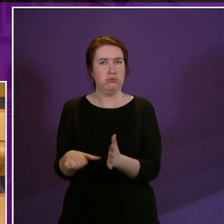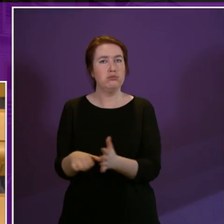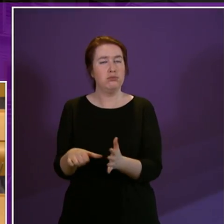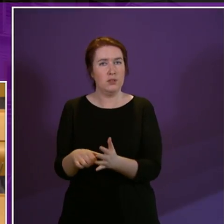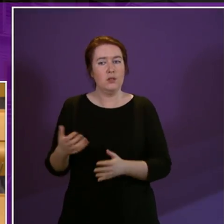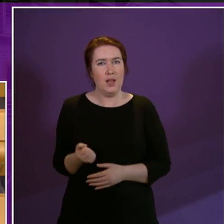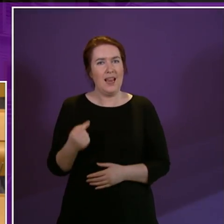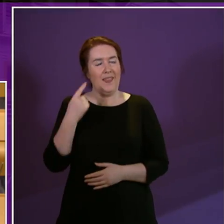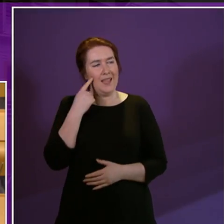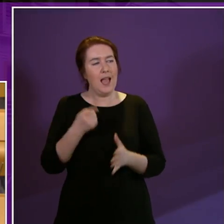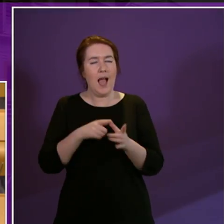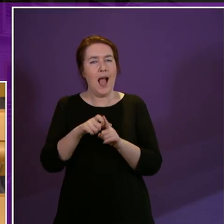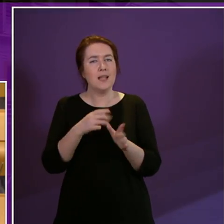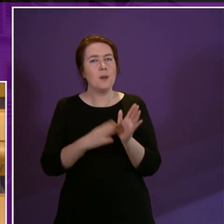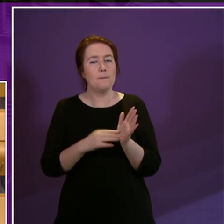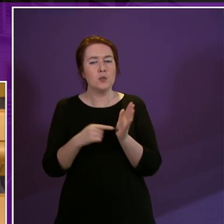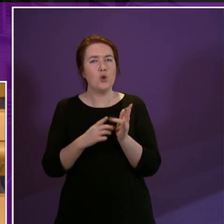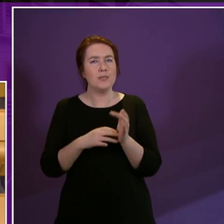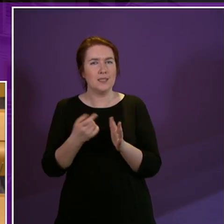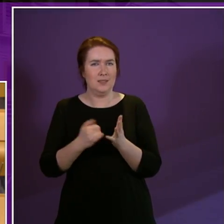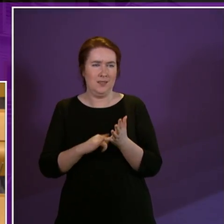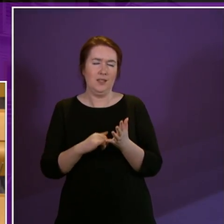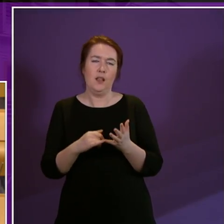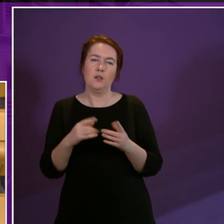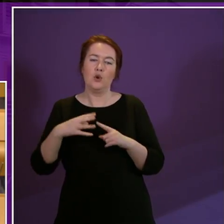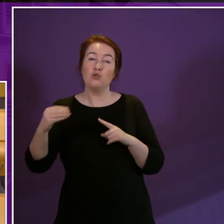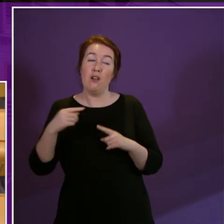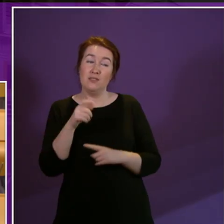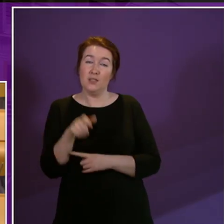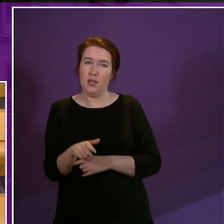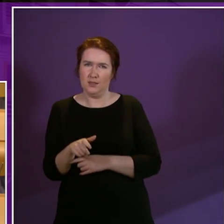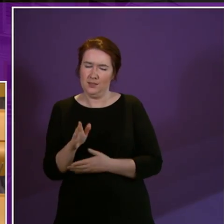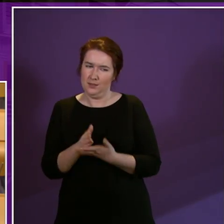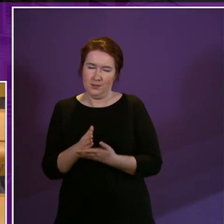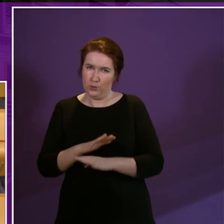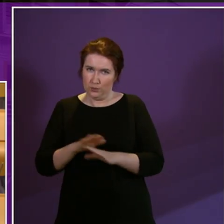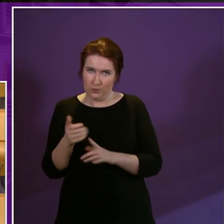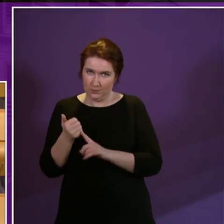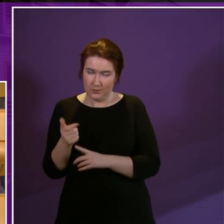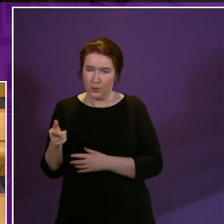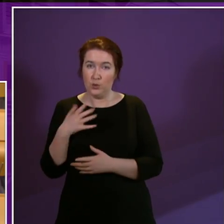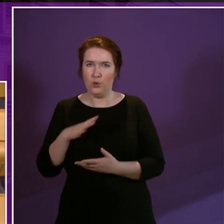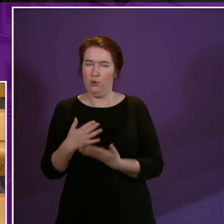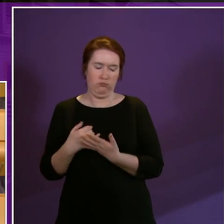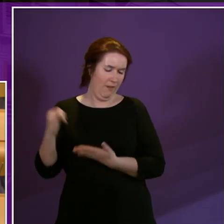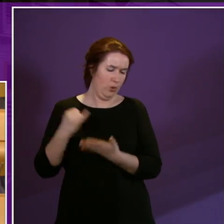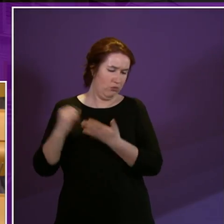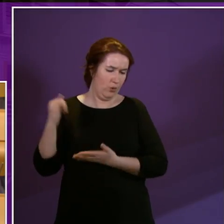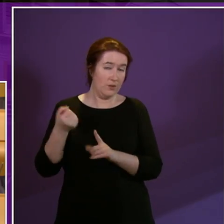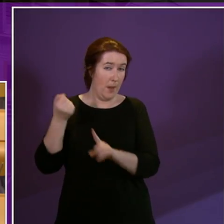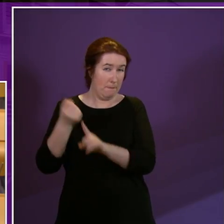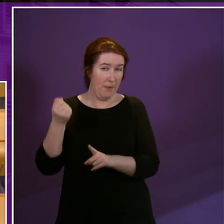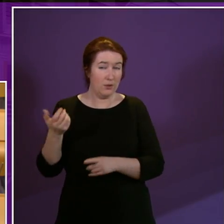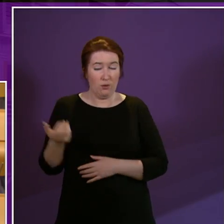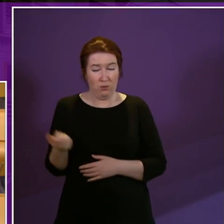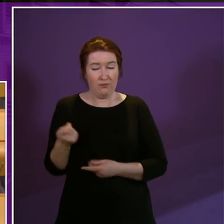Adam Tompkins does, the Tories in Scotland, no service when he is in complete denial about the impact